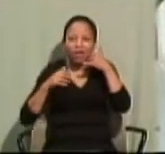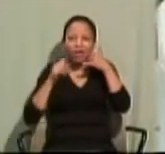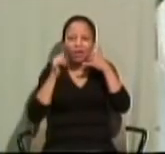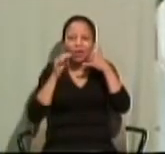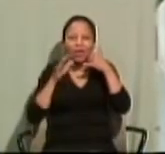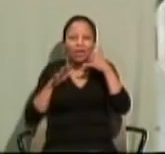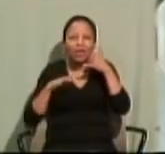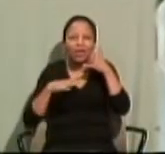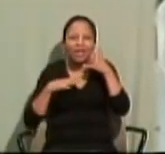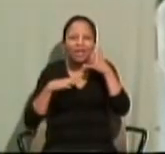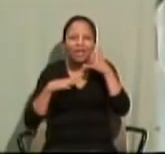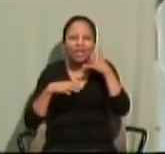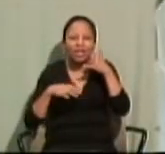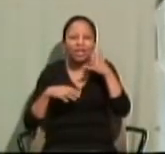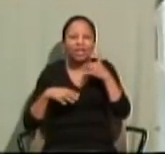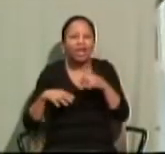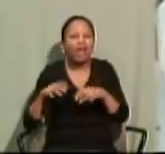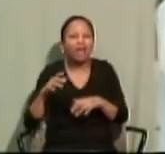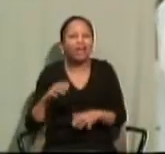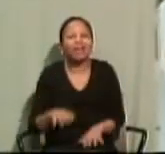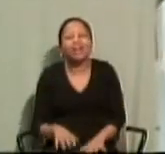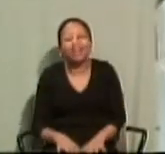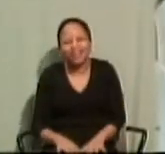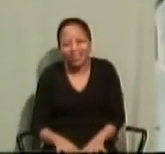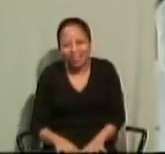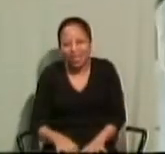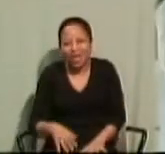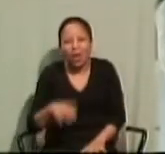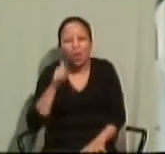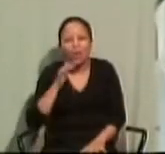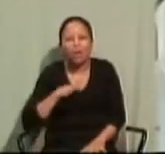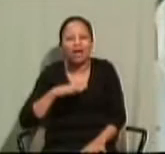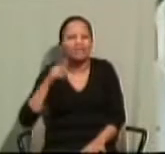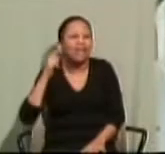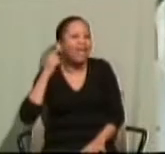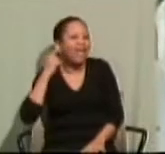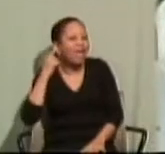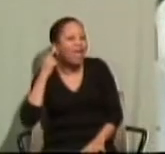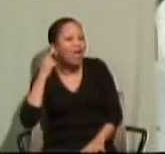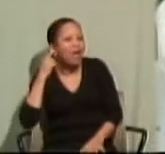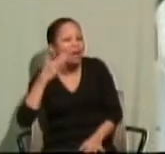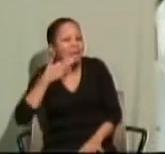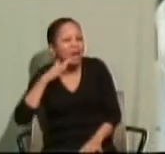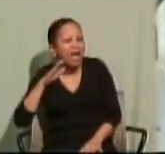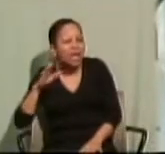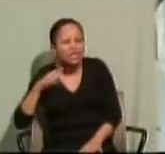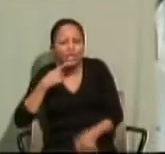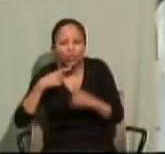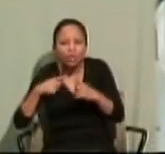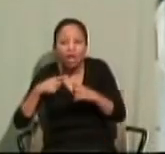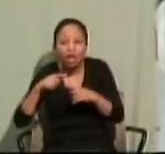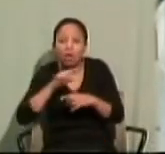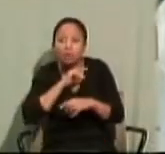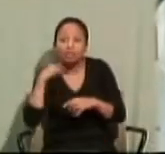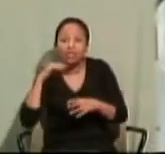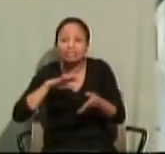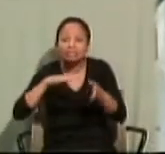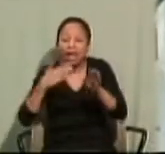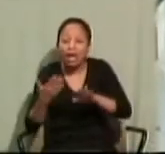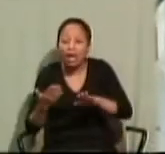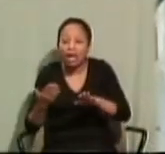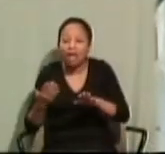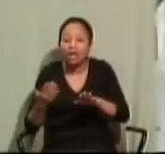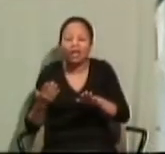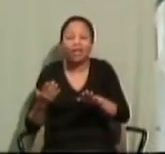But of course she heard some bad news and he wasn't even sure of it but she wanted to